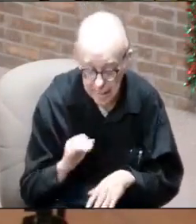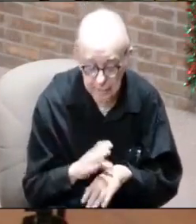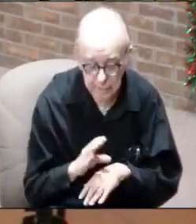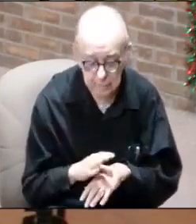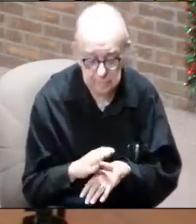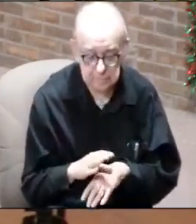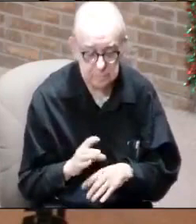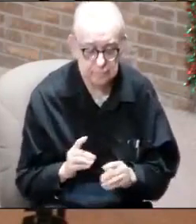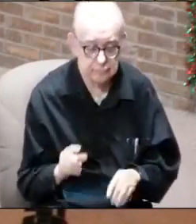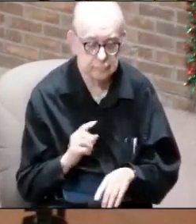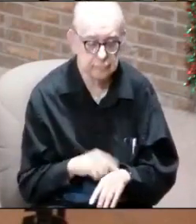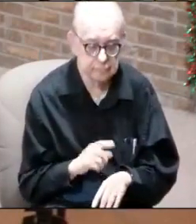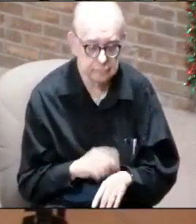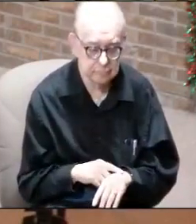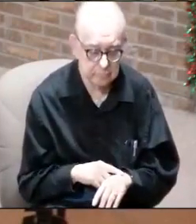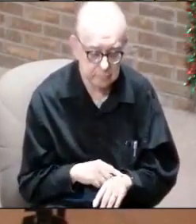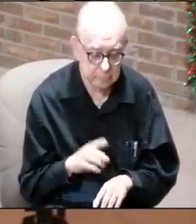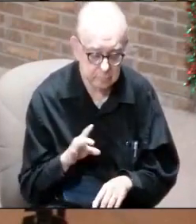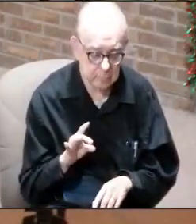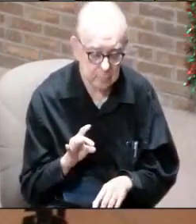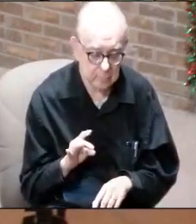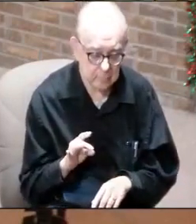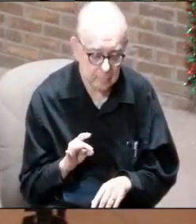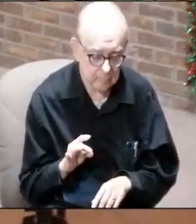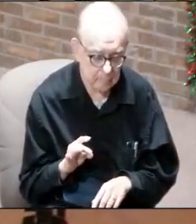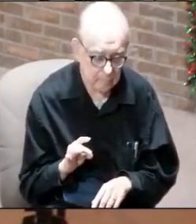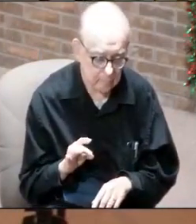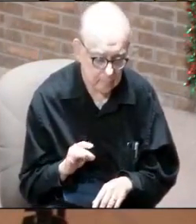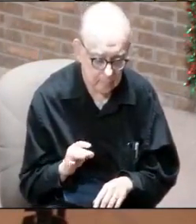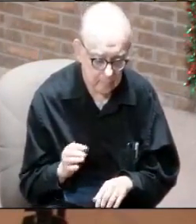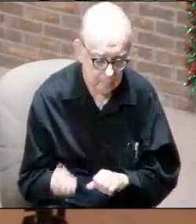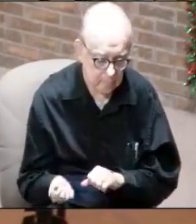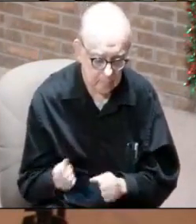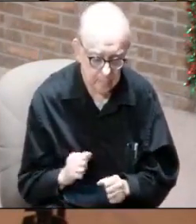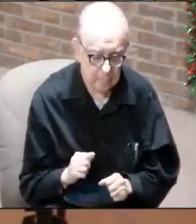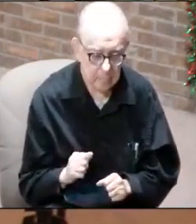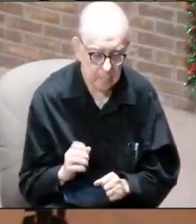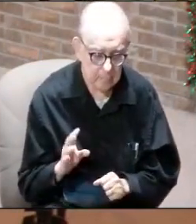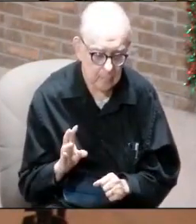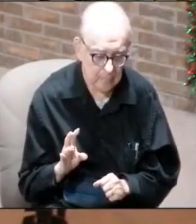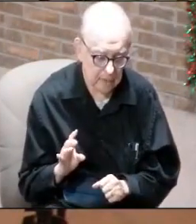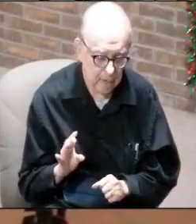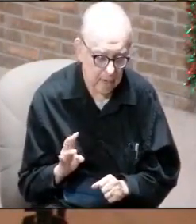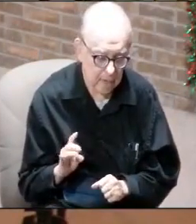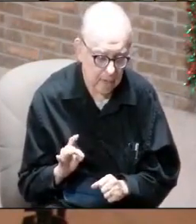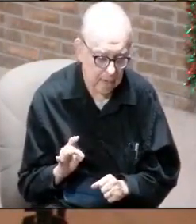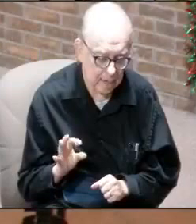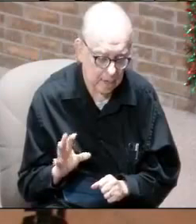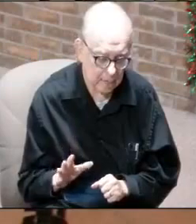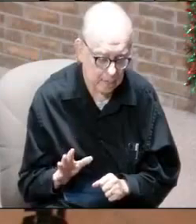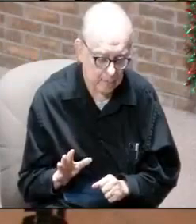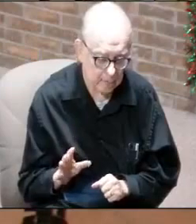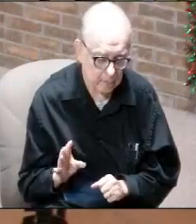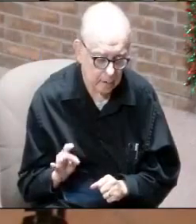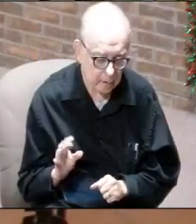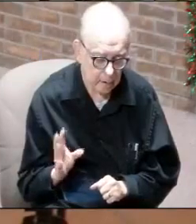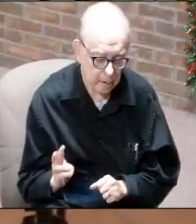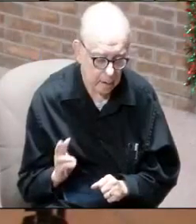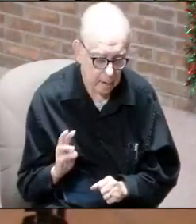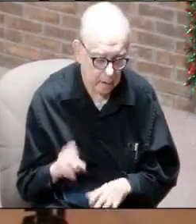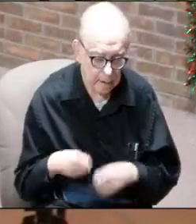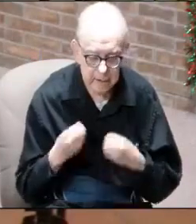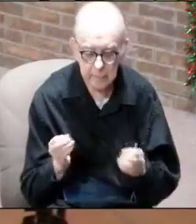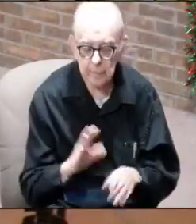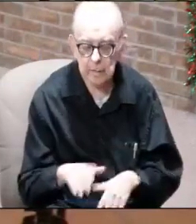And while they were baptized in the 85th person, an 86th person gave their